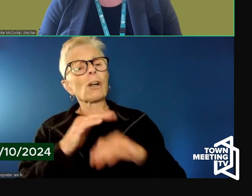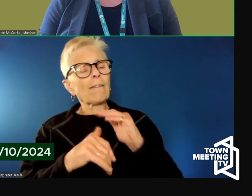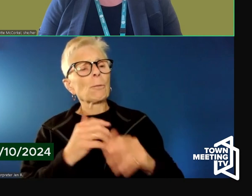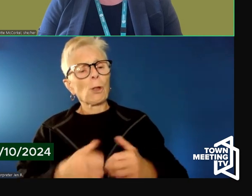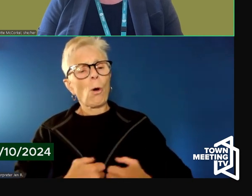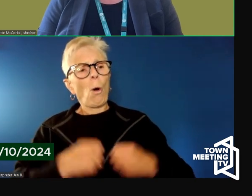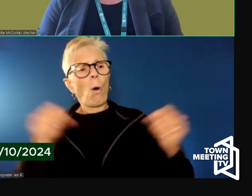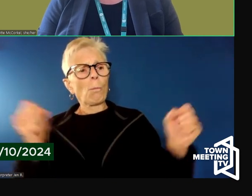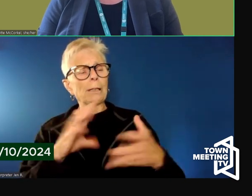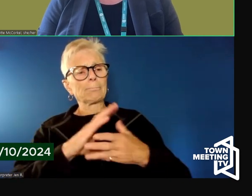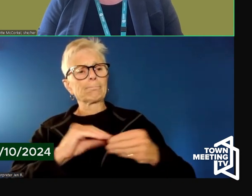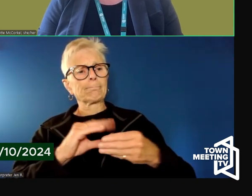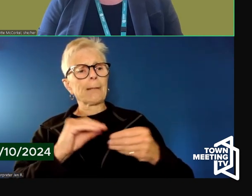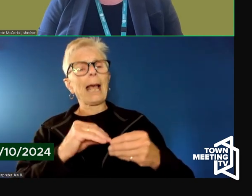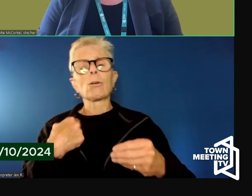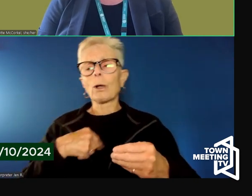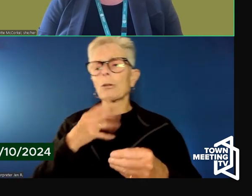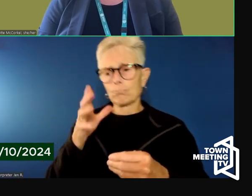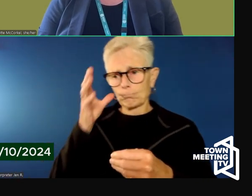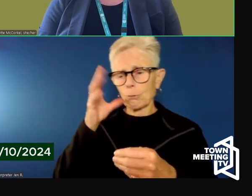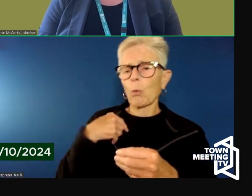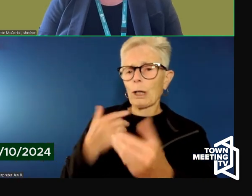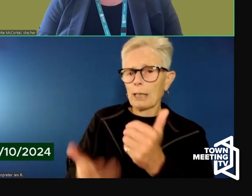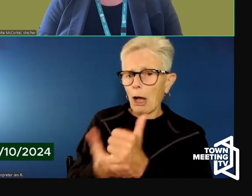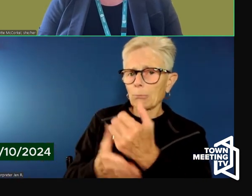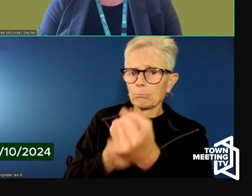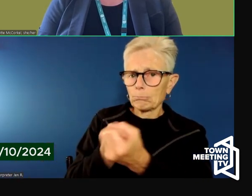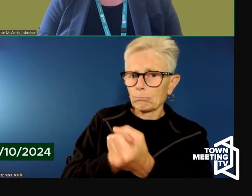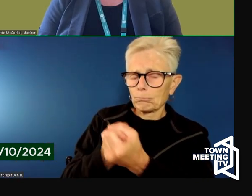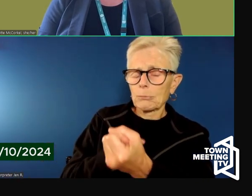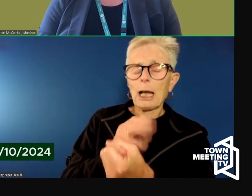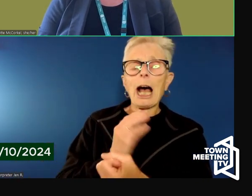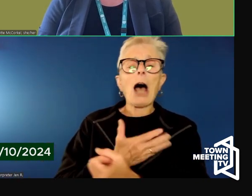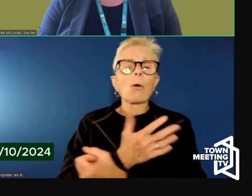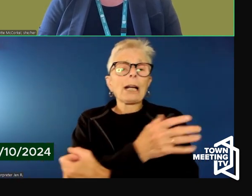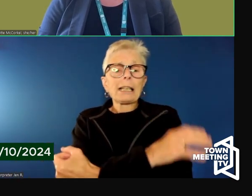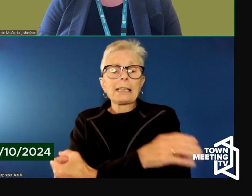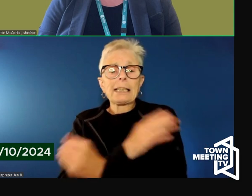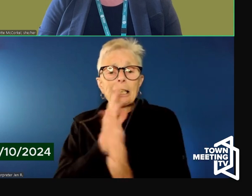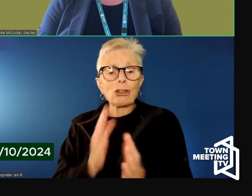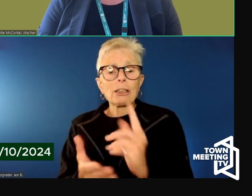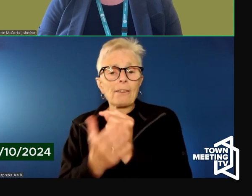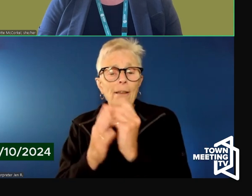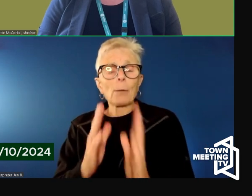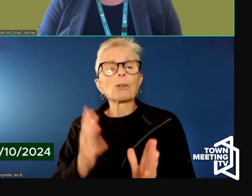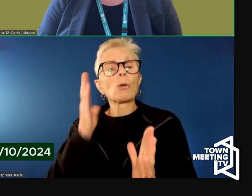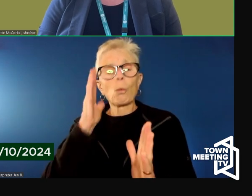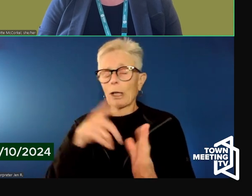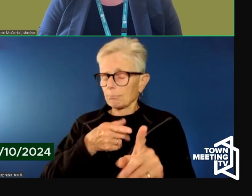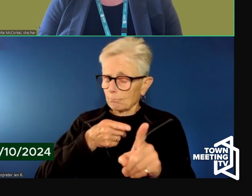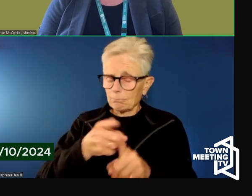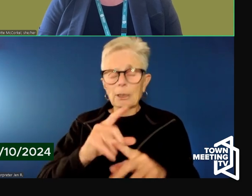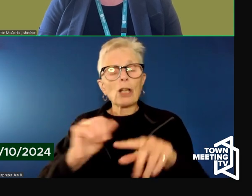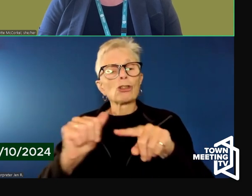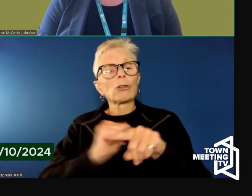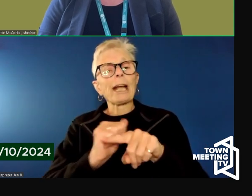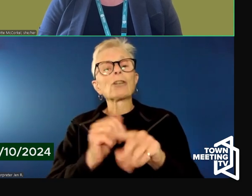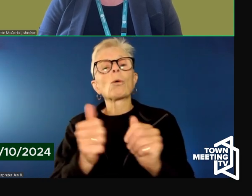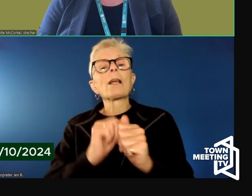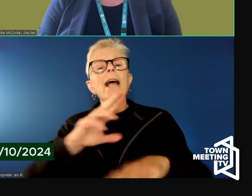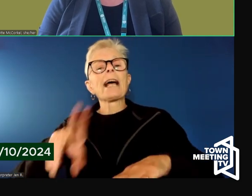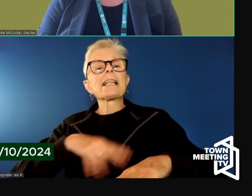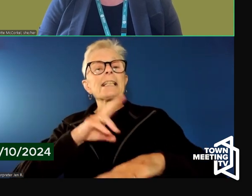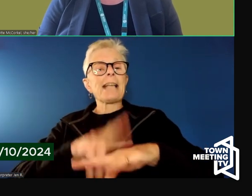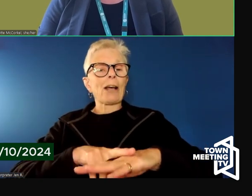their care. Our clinical supervisors and crisis clinicians will be specifically trained in a nationally recognized evidence